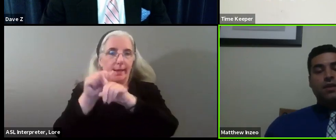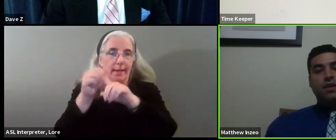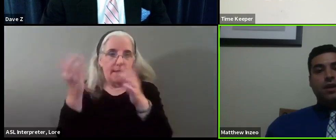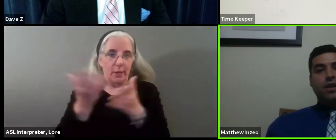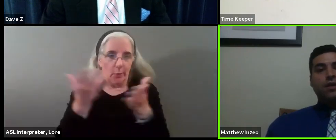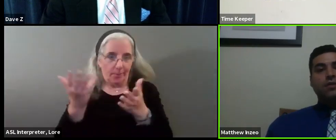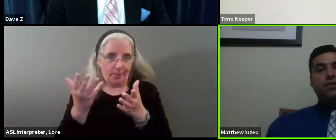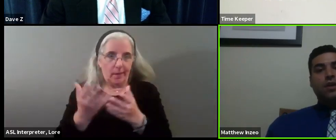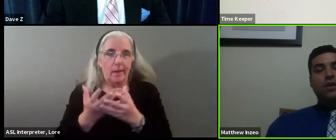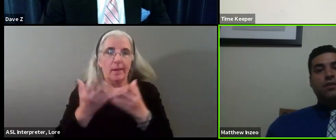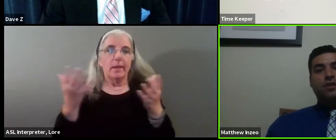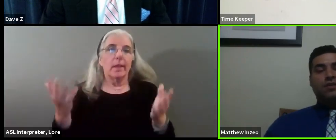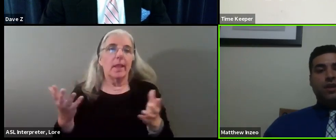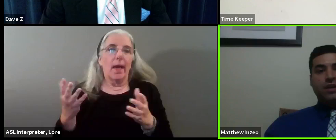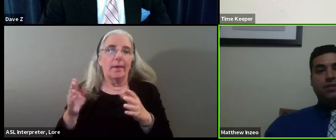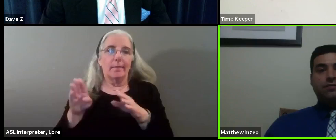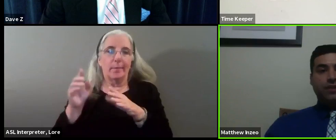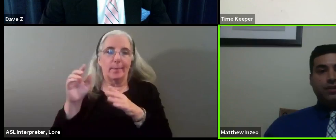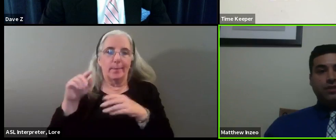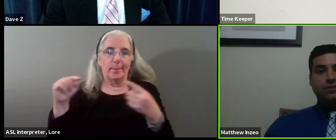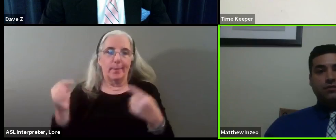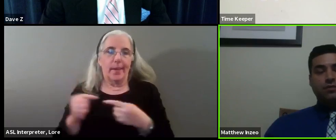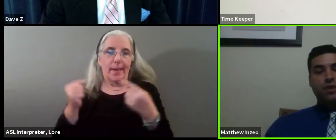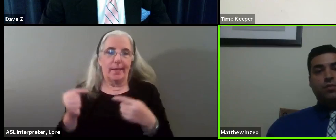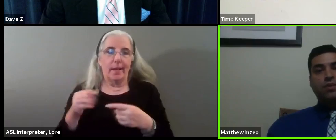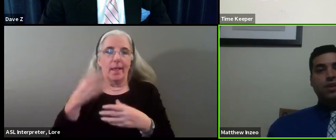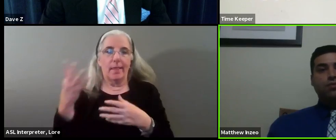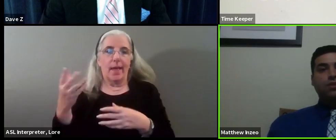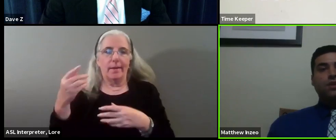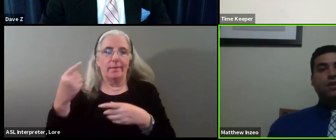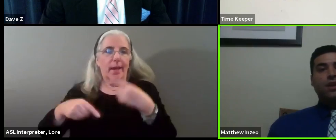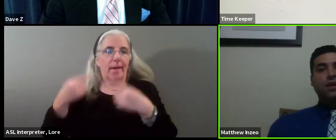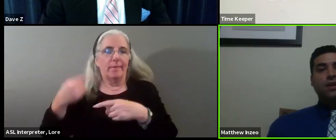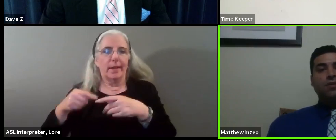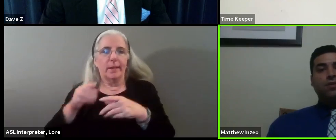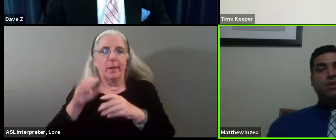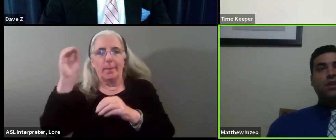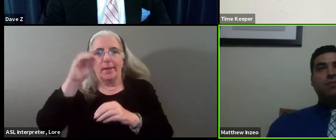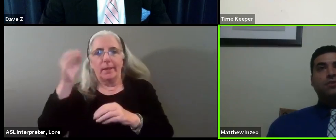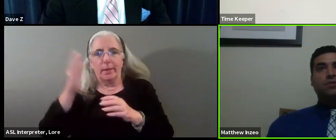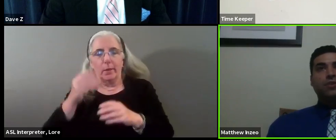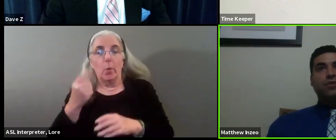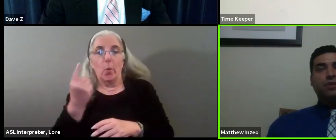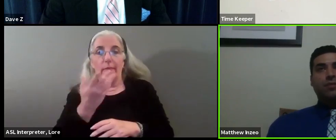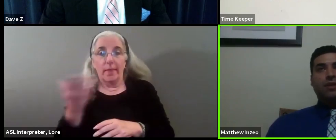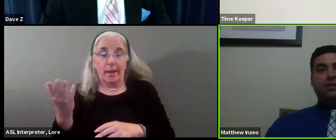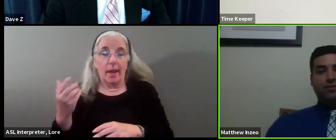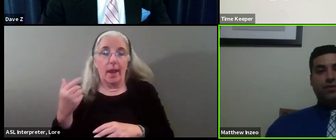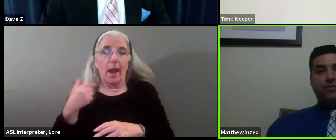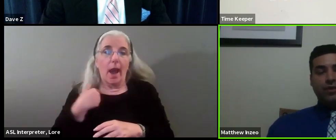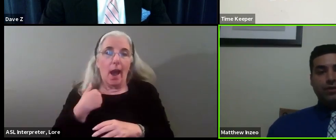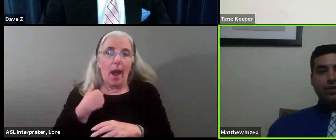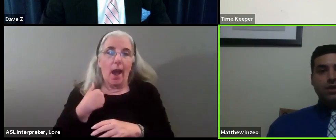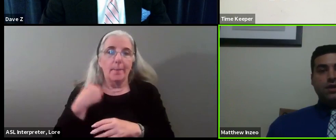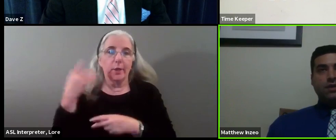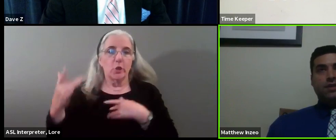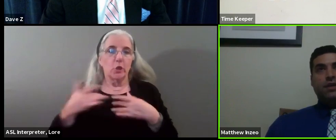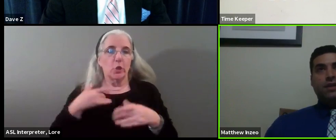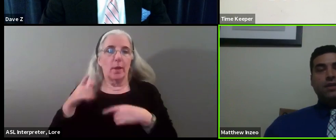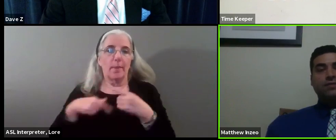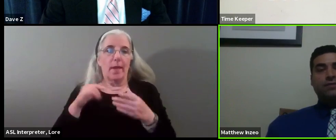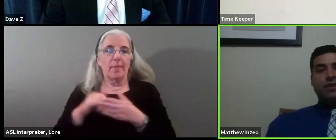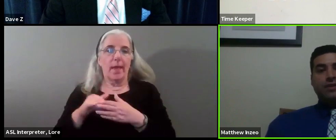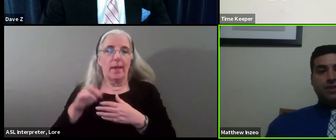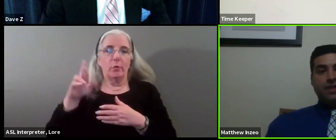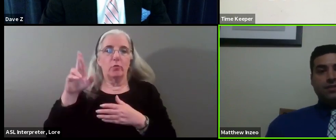that and there's a lot of conflicting. And one thing that I'm concerned about this referendum is